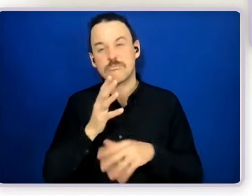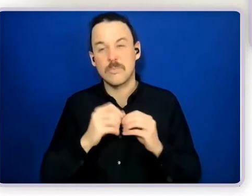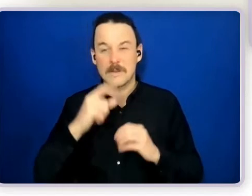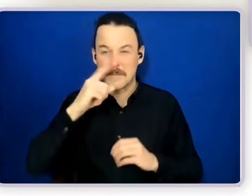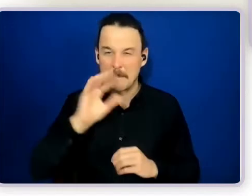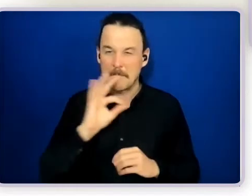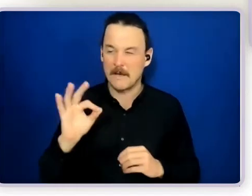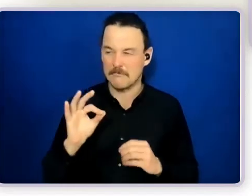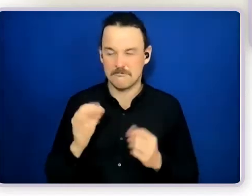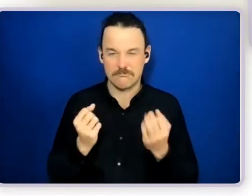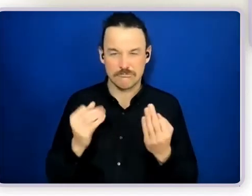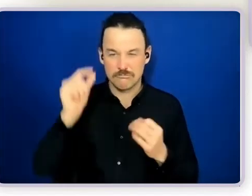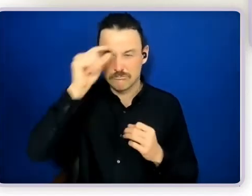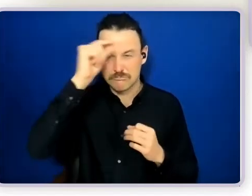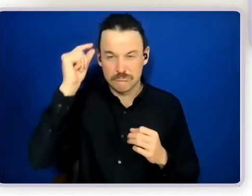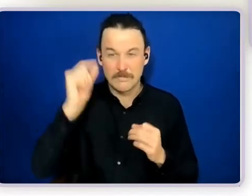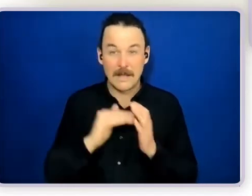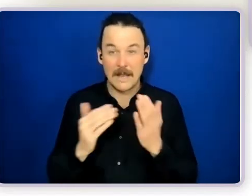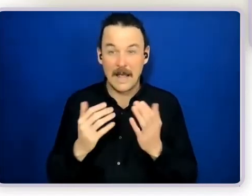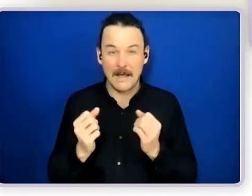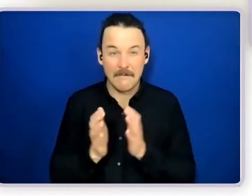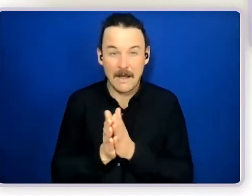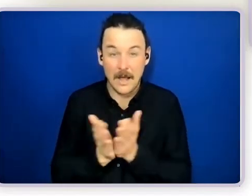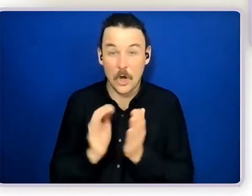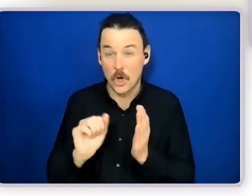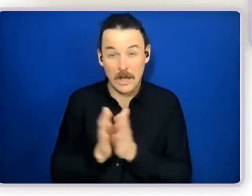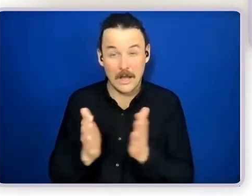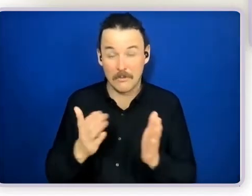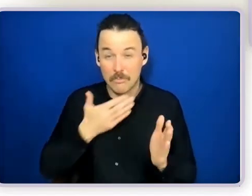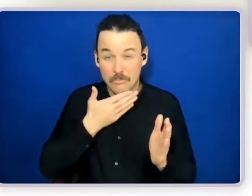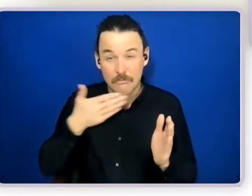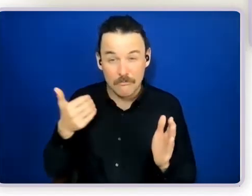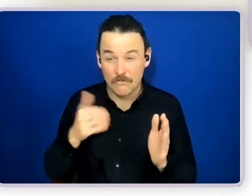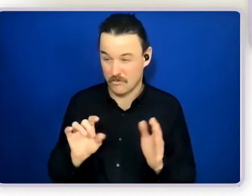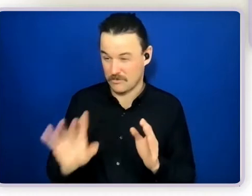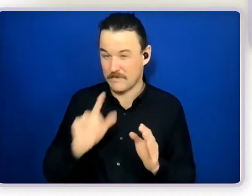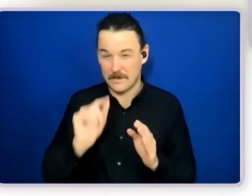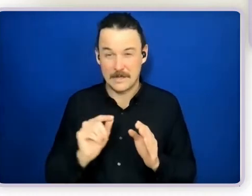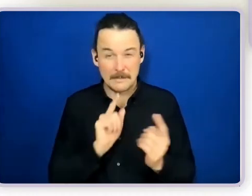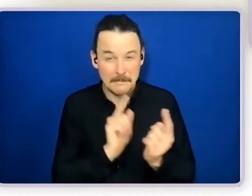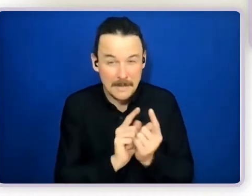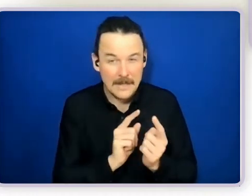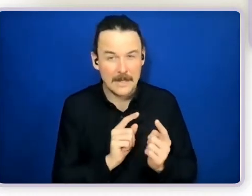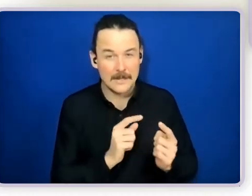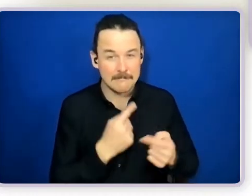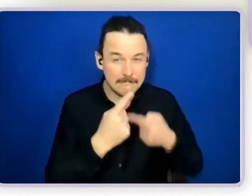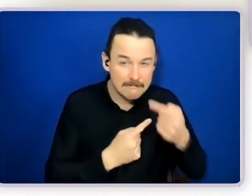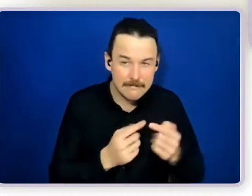of immense value. You know, they're beautiful cards and she can go and sell them. So she has a valued role in her community.